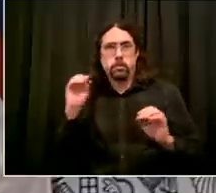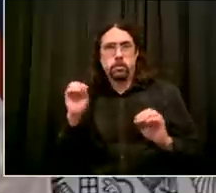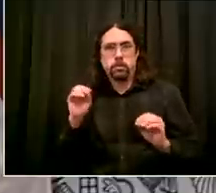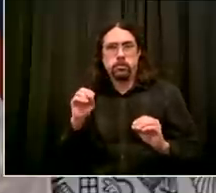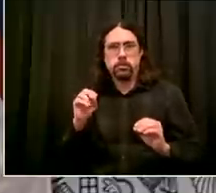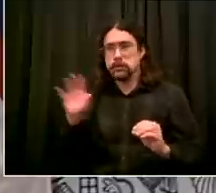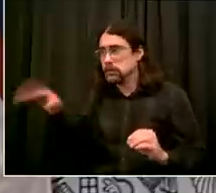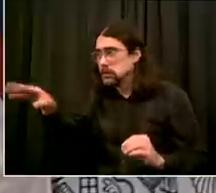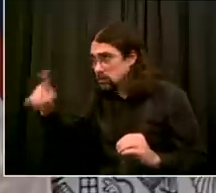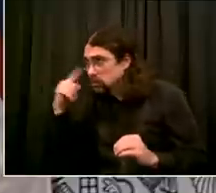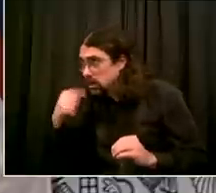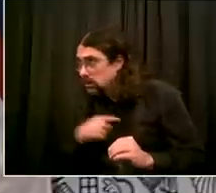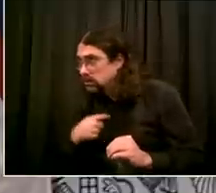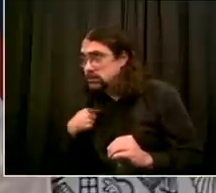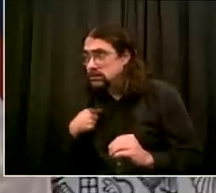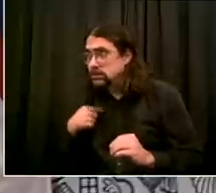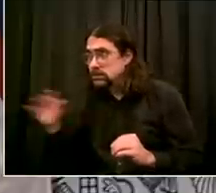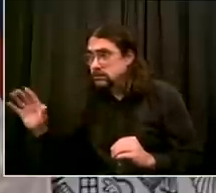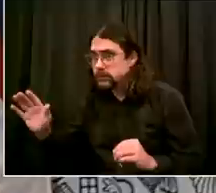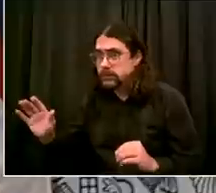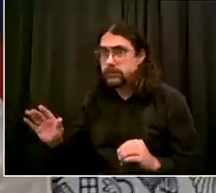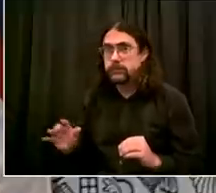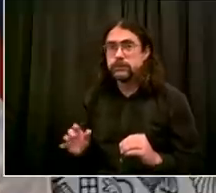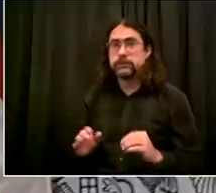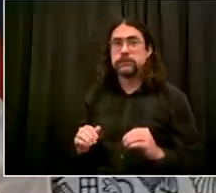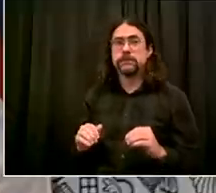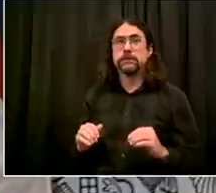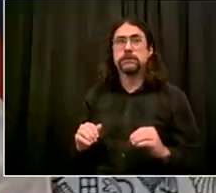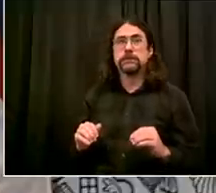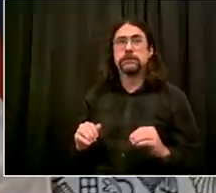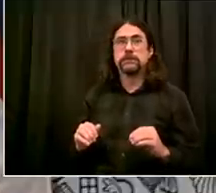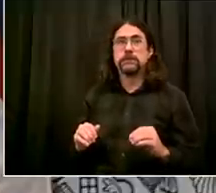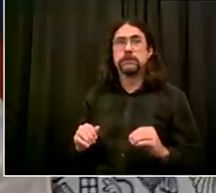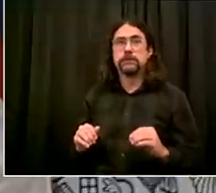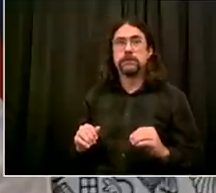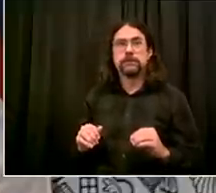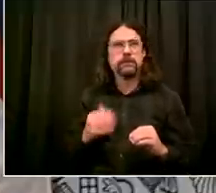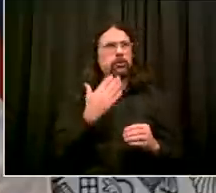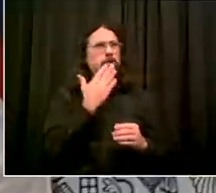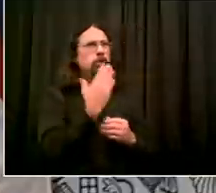good morning mr mayor wait we need a little more volume